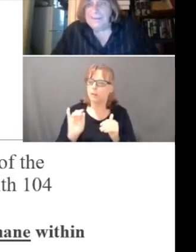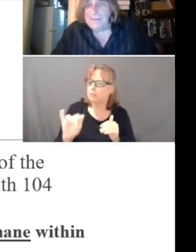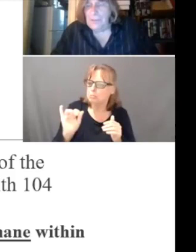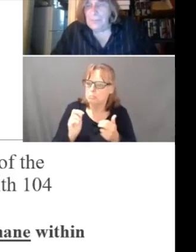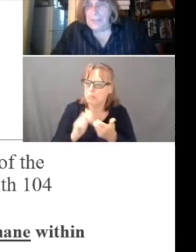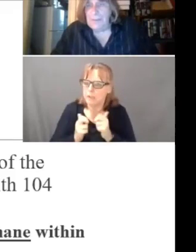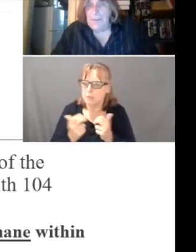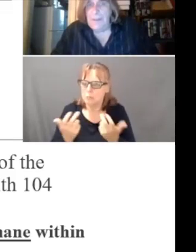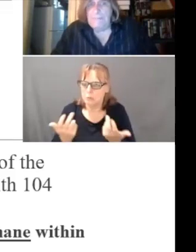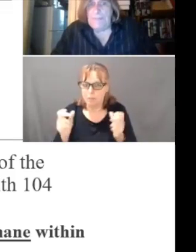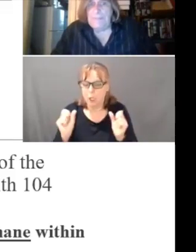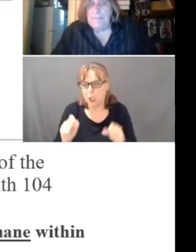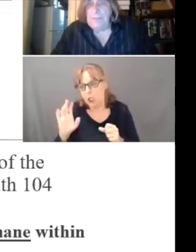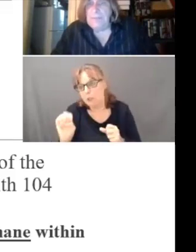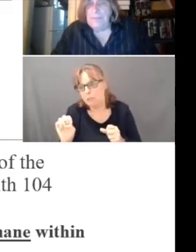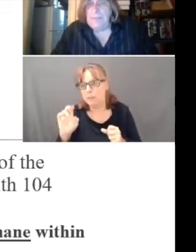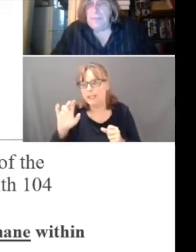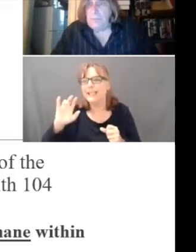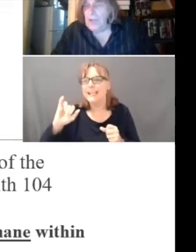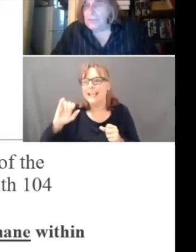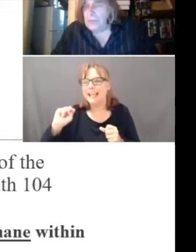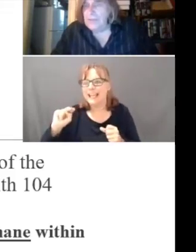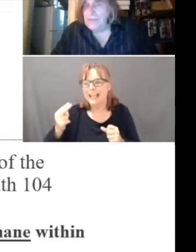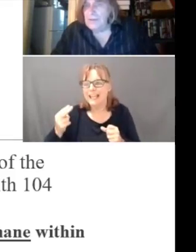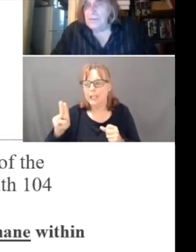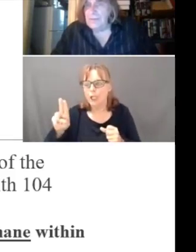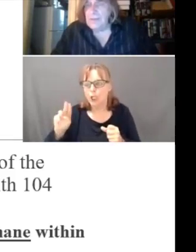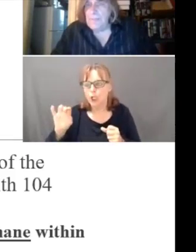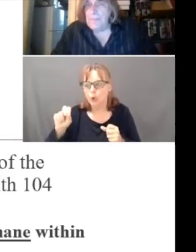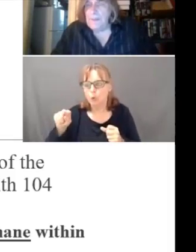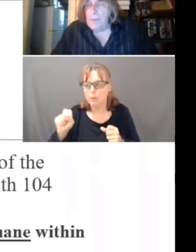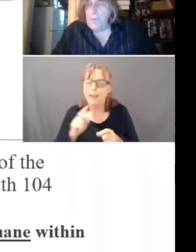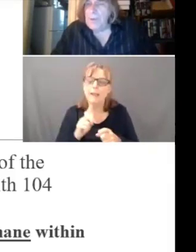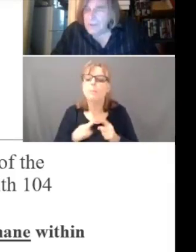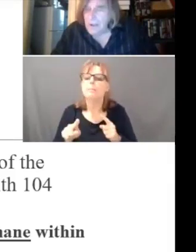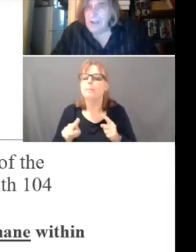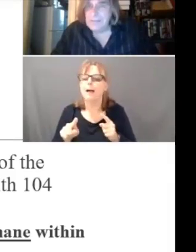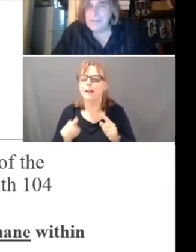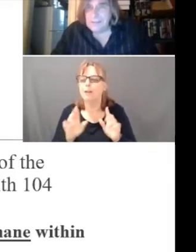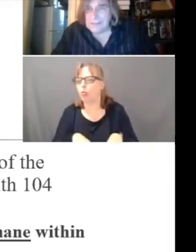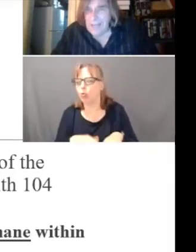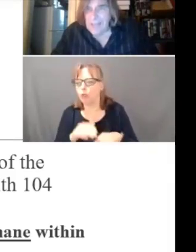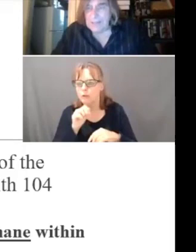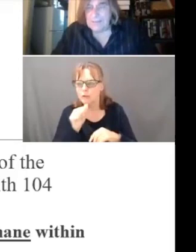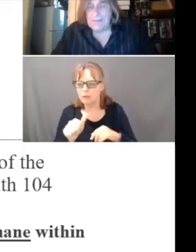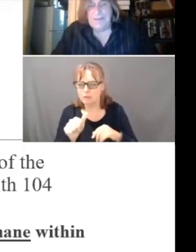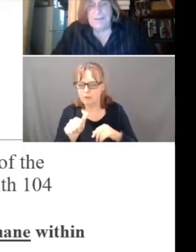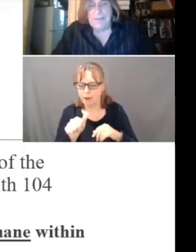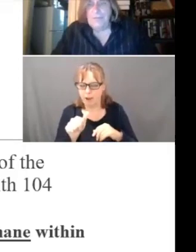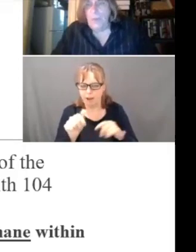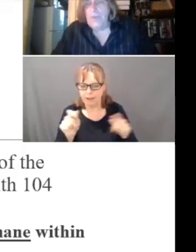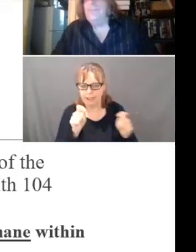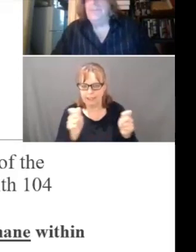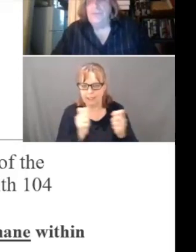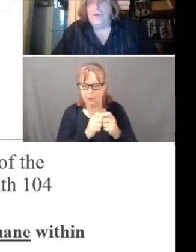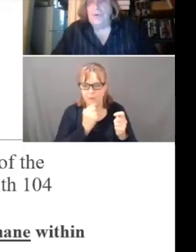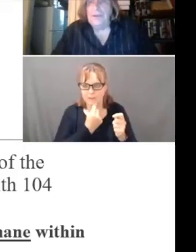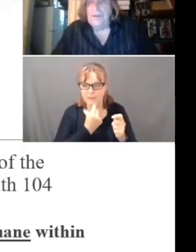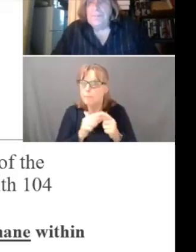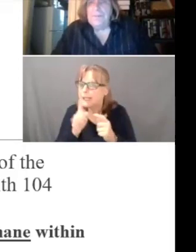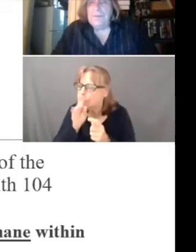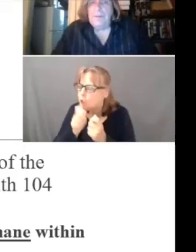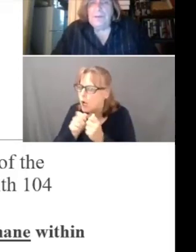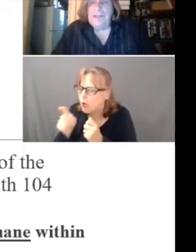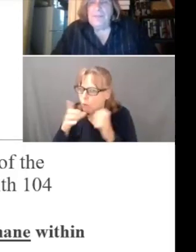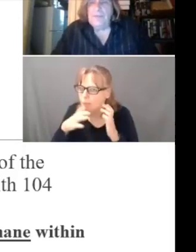considered inhumane, but it was not treated seriously. But when I talked to the client, there was more to the story.